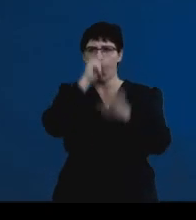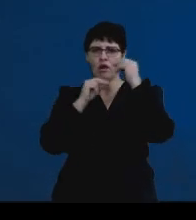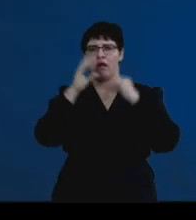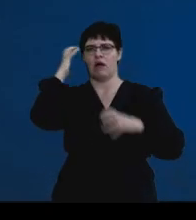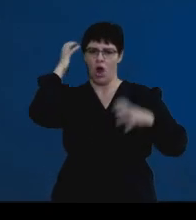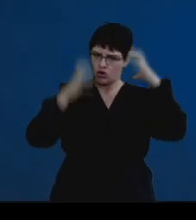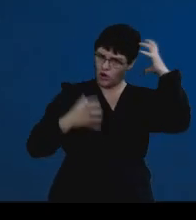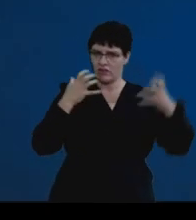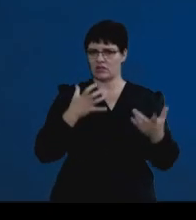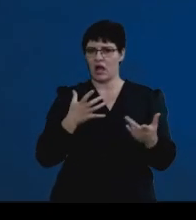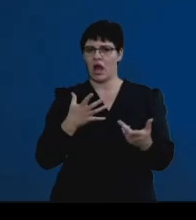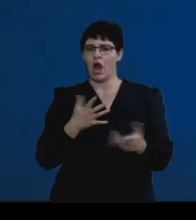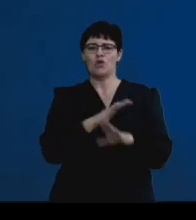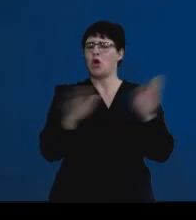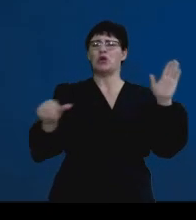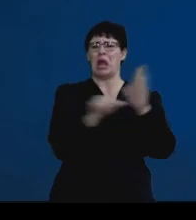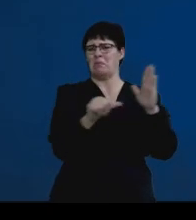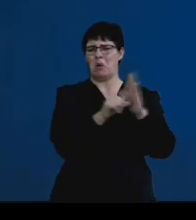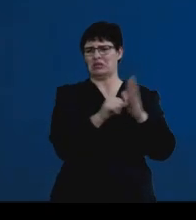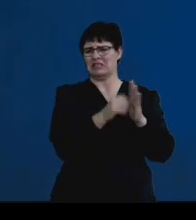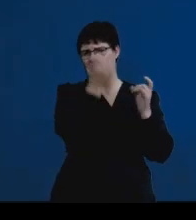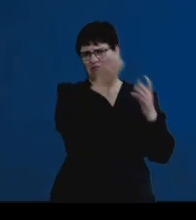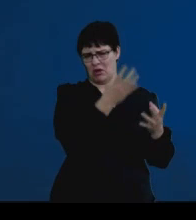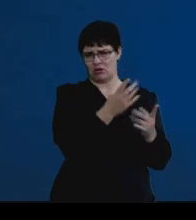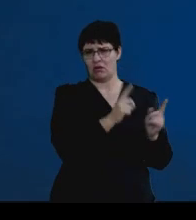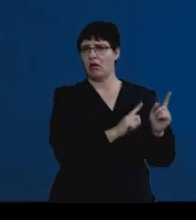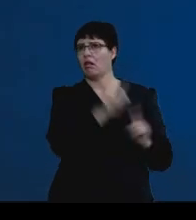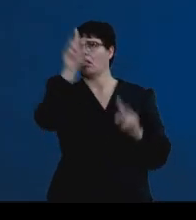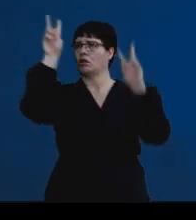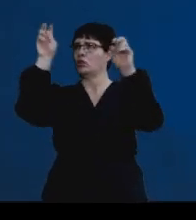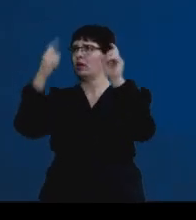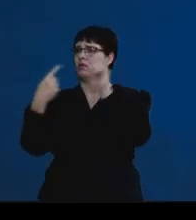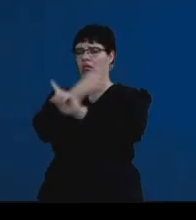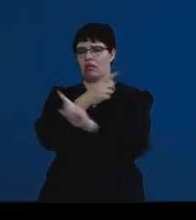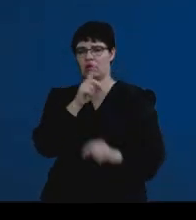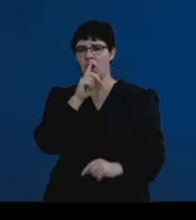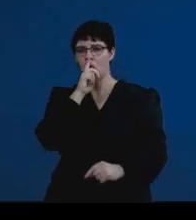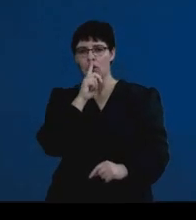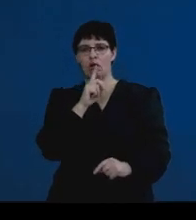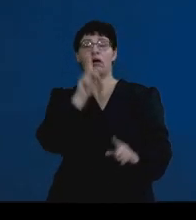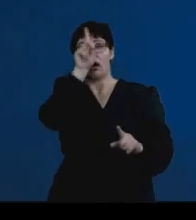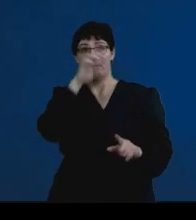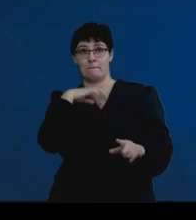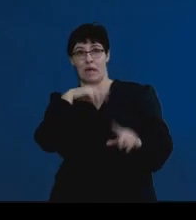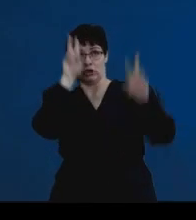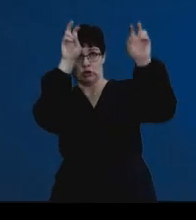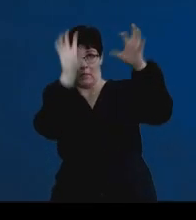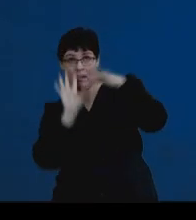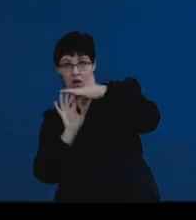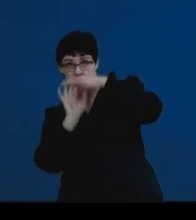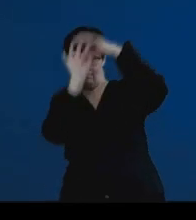irrelevant information with the topic. So, look at the relevance of what you're doing. Okay?